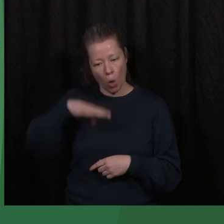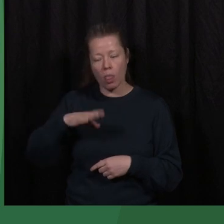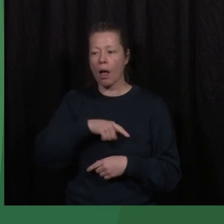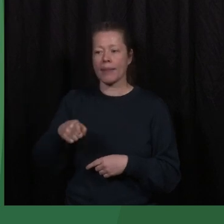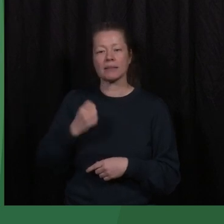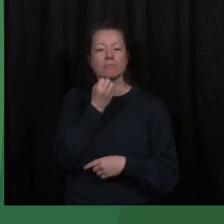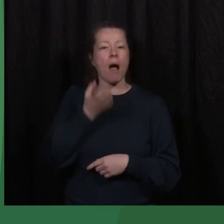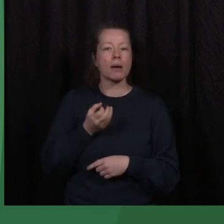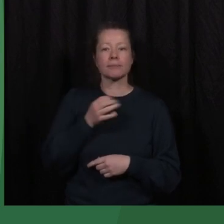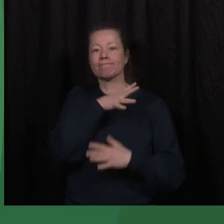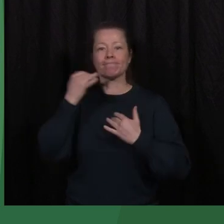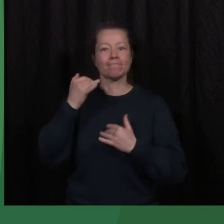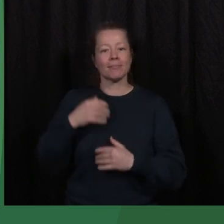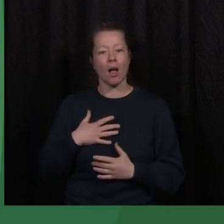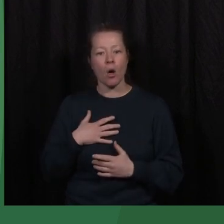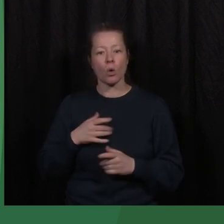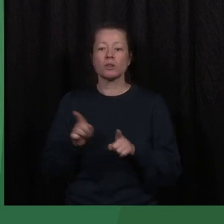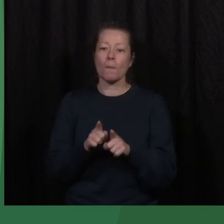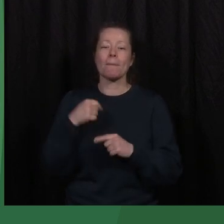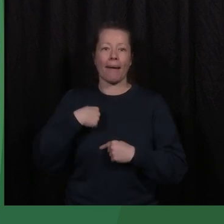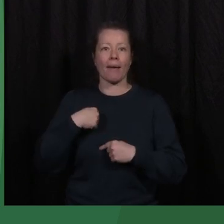he's happy, and like me, he's autistic.